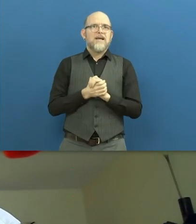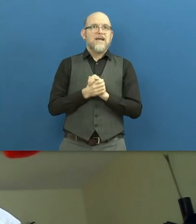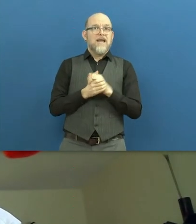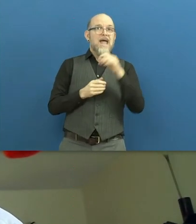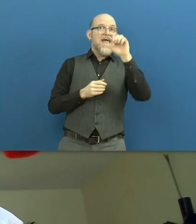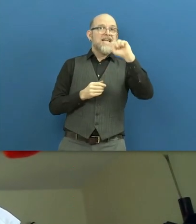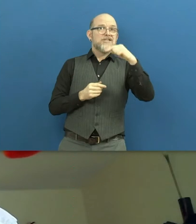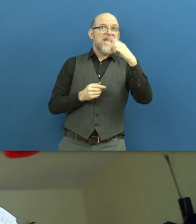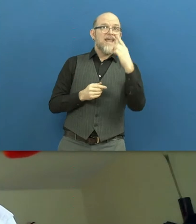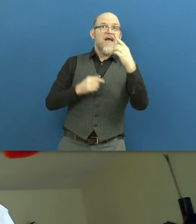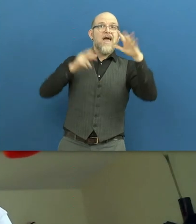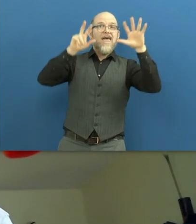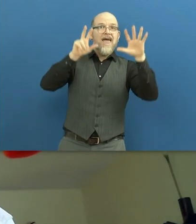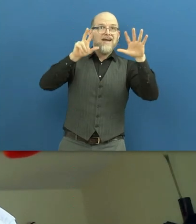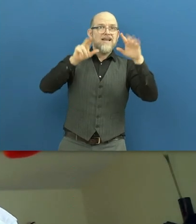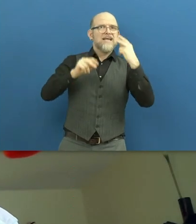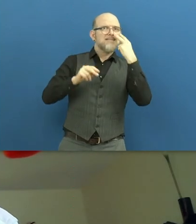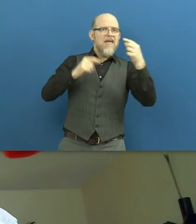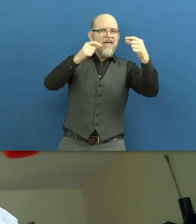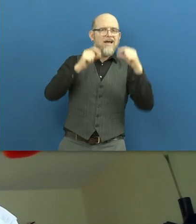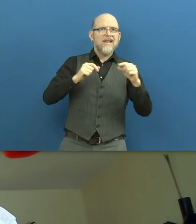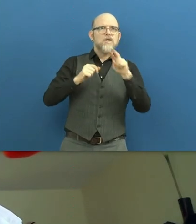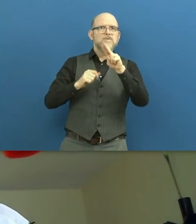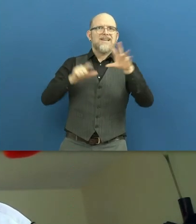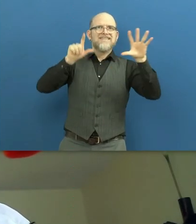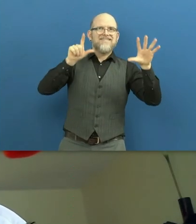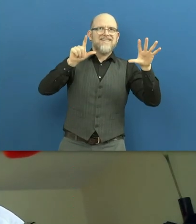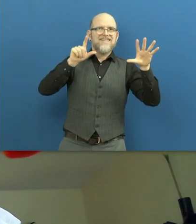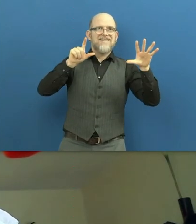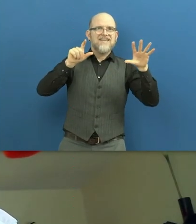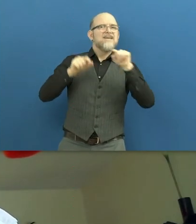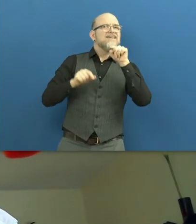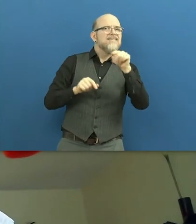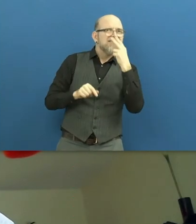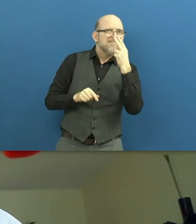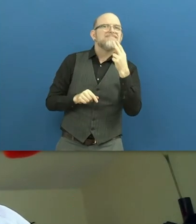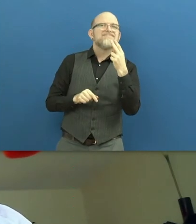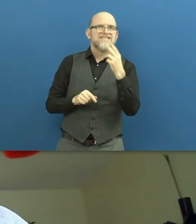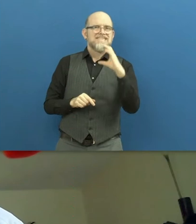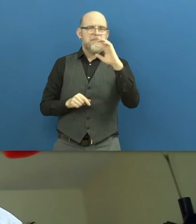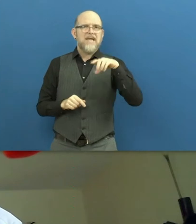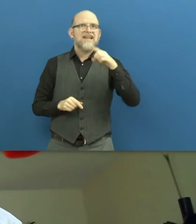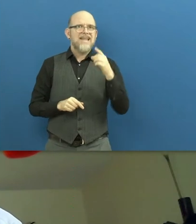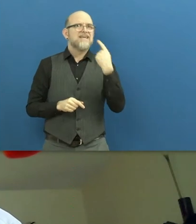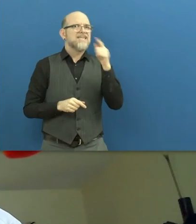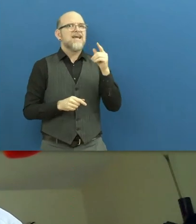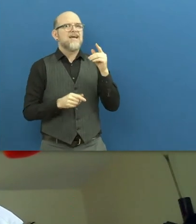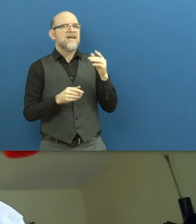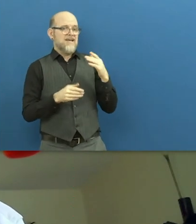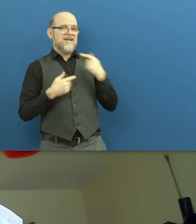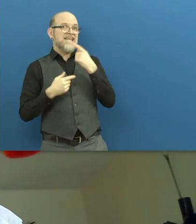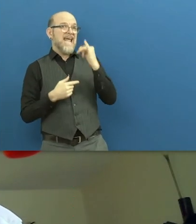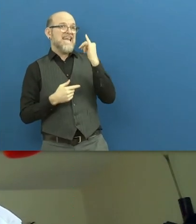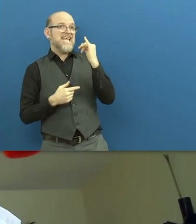with Article 27 of CRPD. IDA's experience in working on inclusive employment